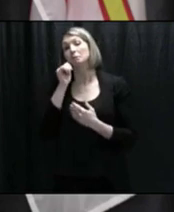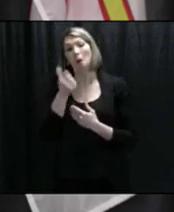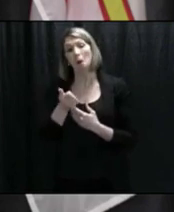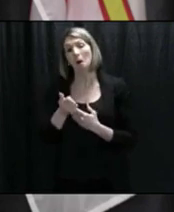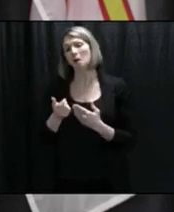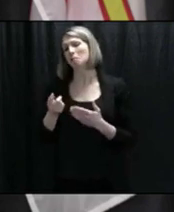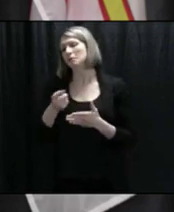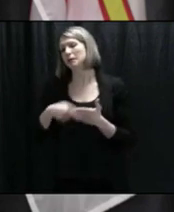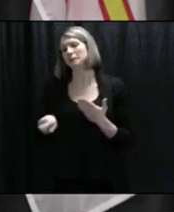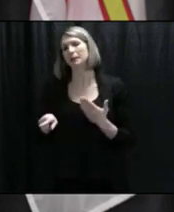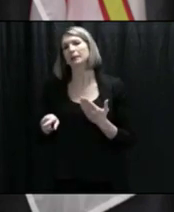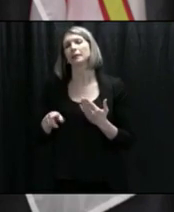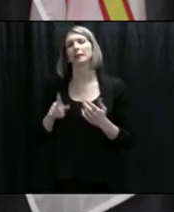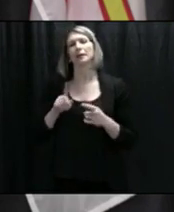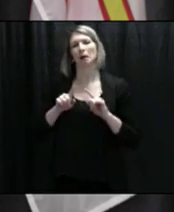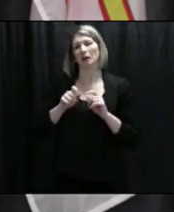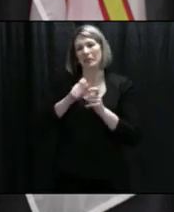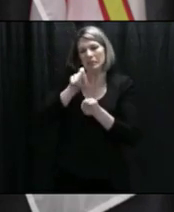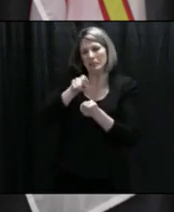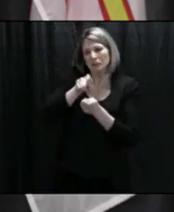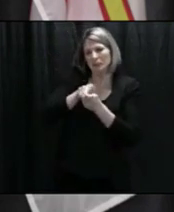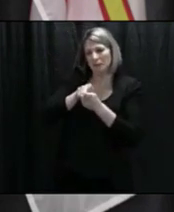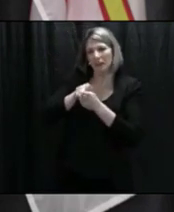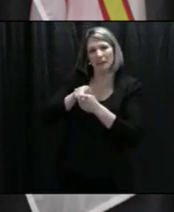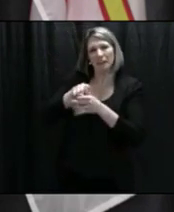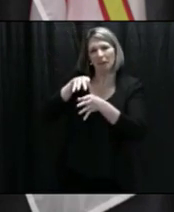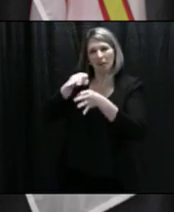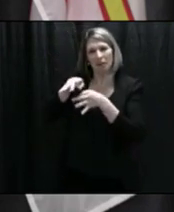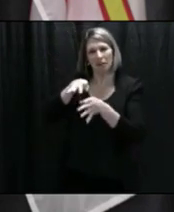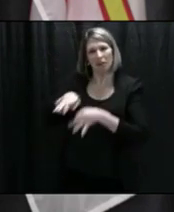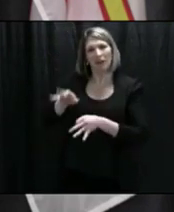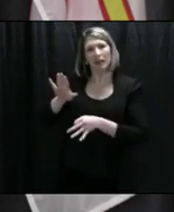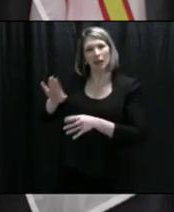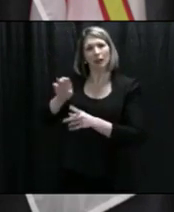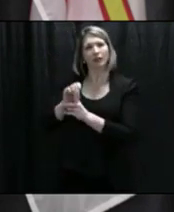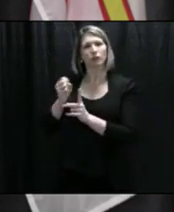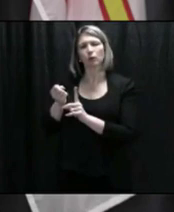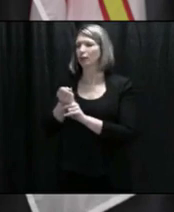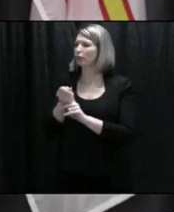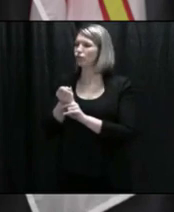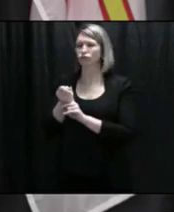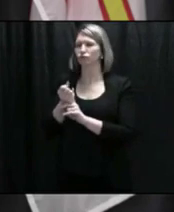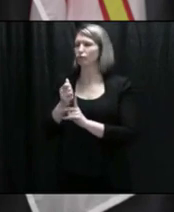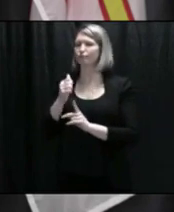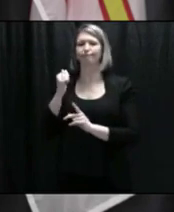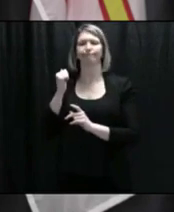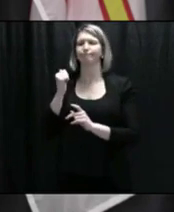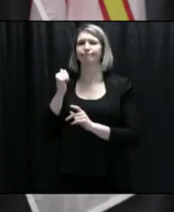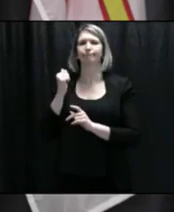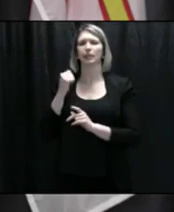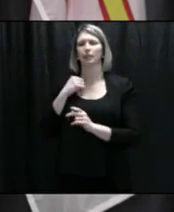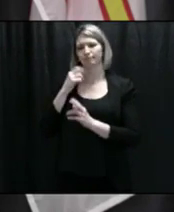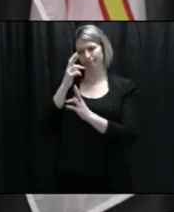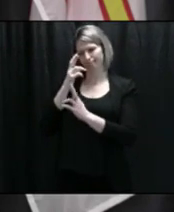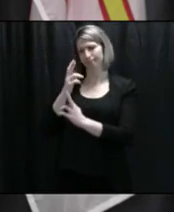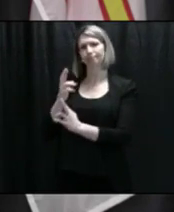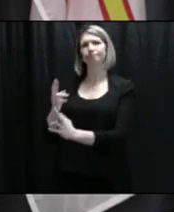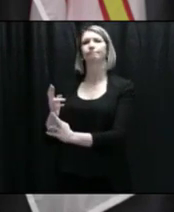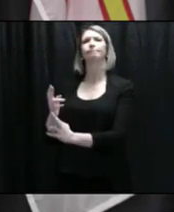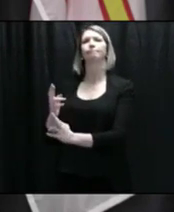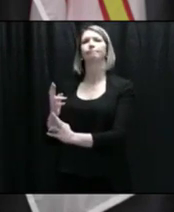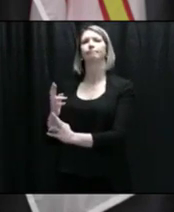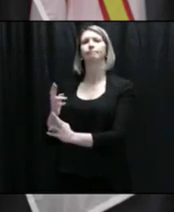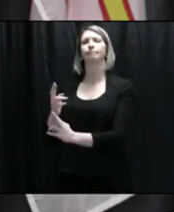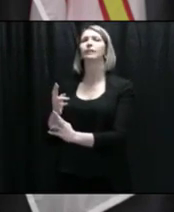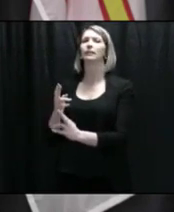related to this gentleman, I think it's, we respect the wishes of the family today. And, you know, in due course, we'll let the family decide on